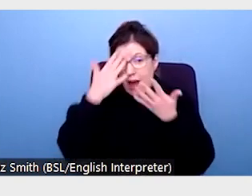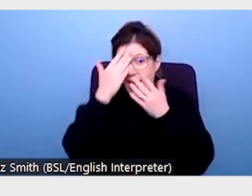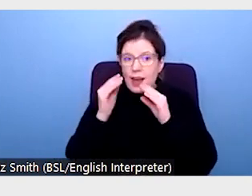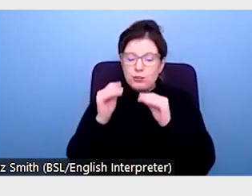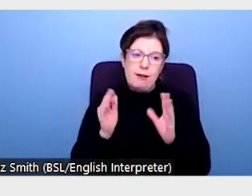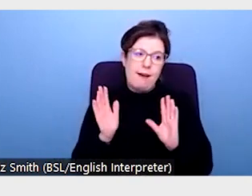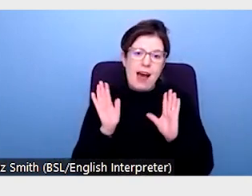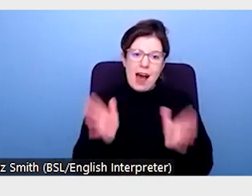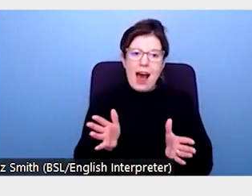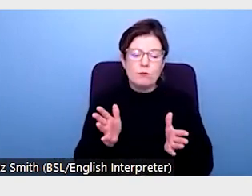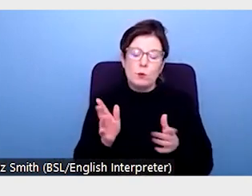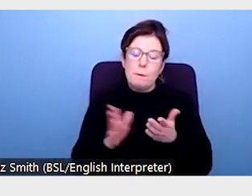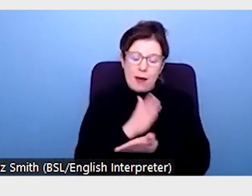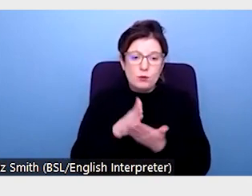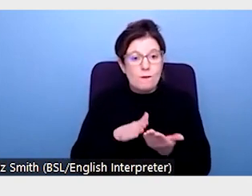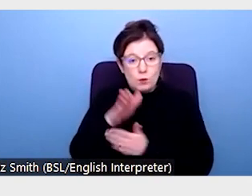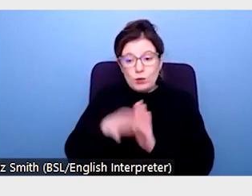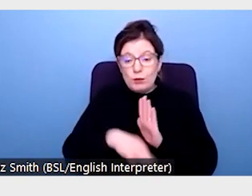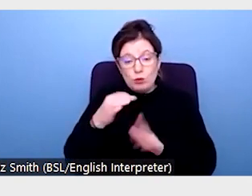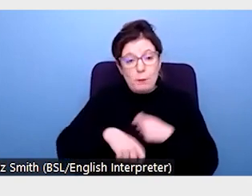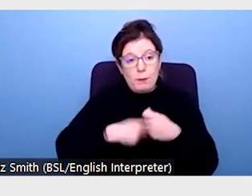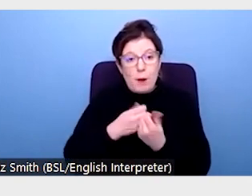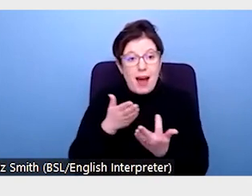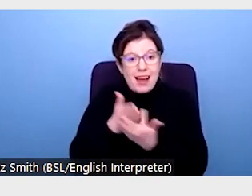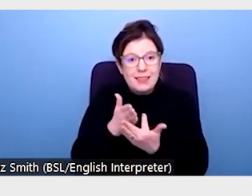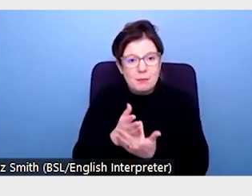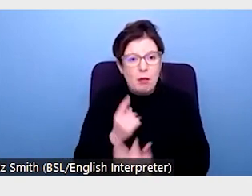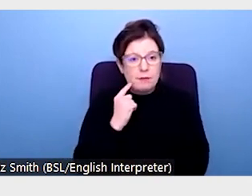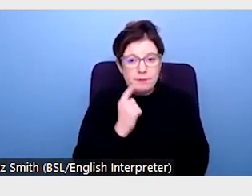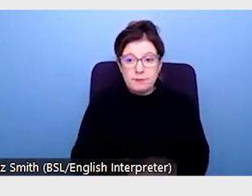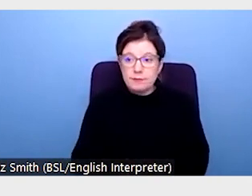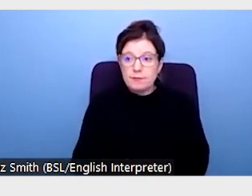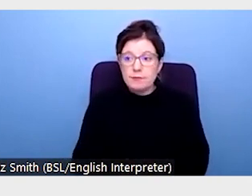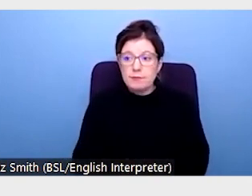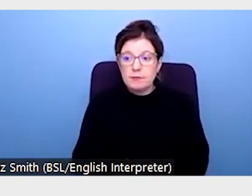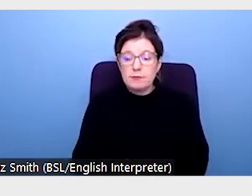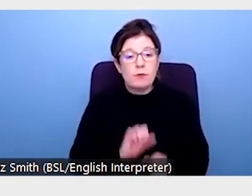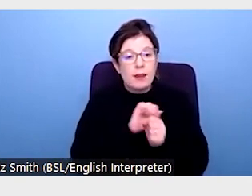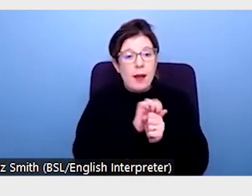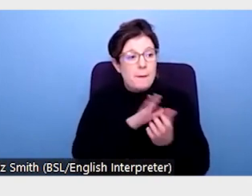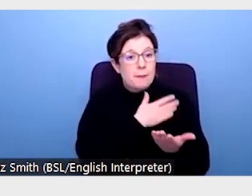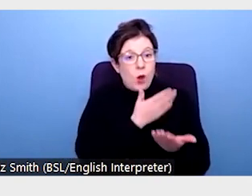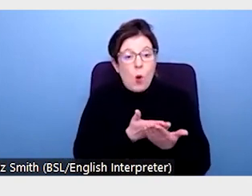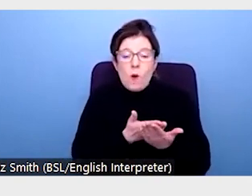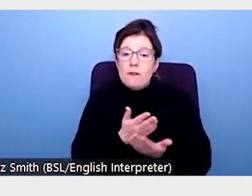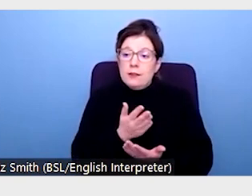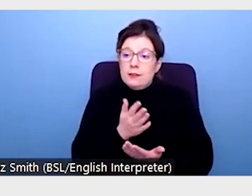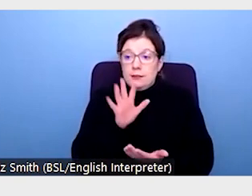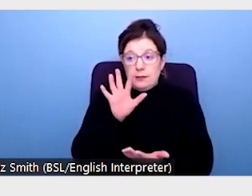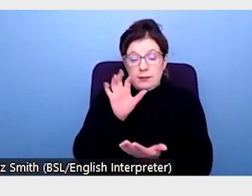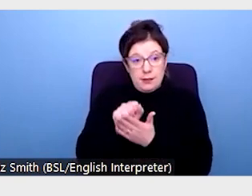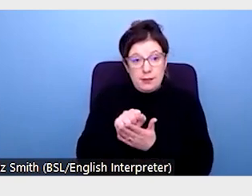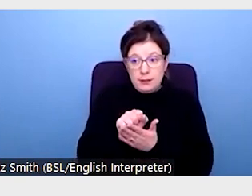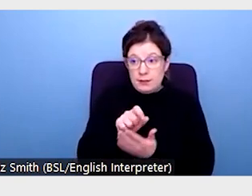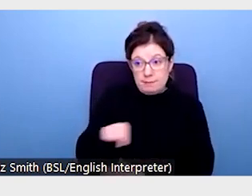need to become more accessible. The pandemic has demonstrated higher education has an enormous untapped